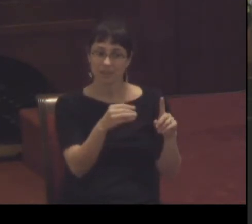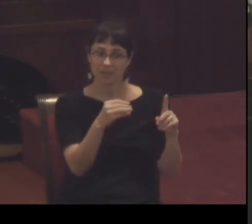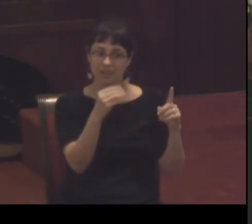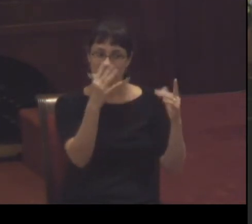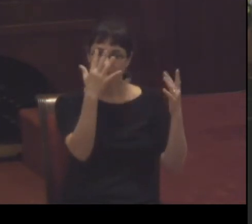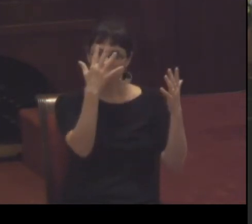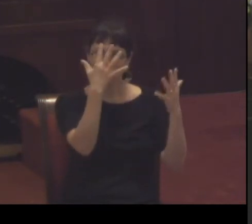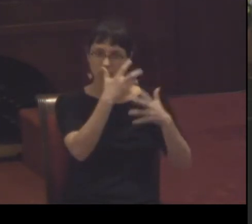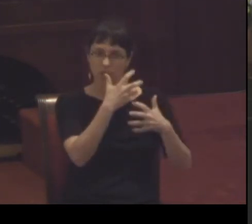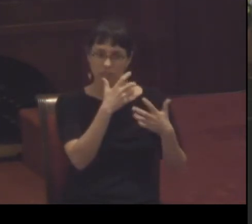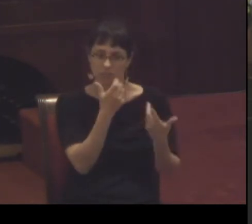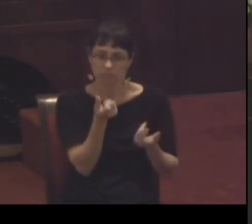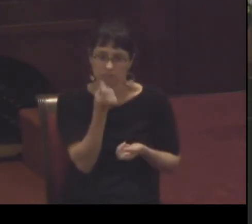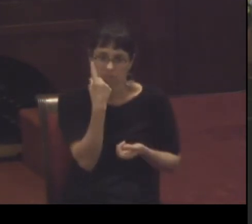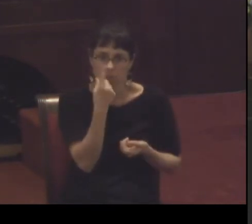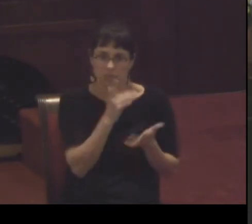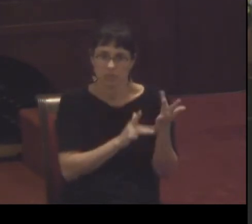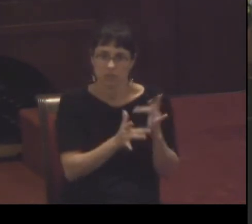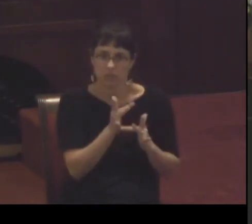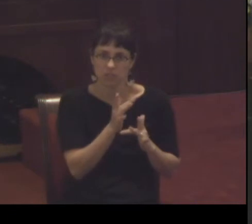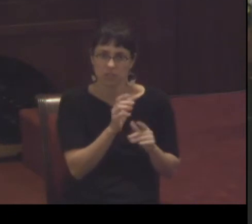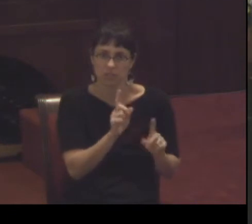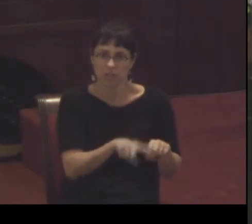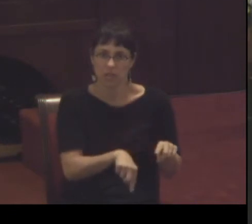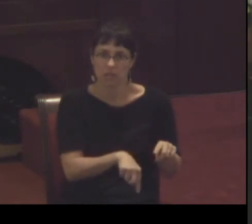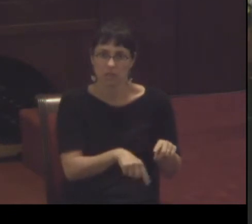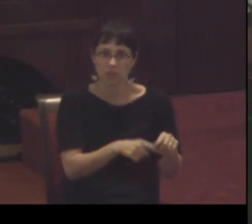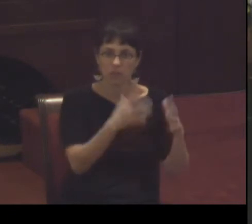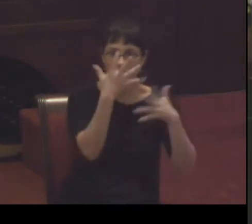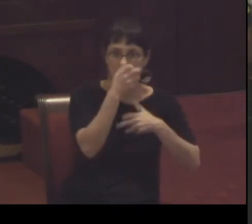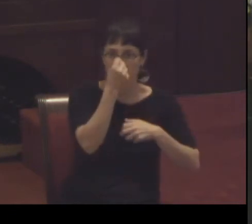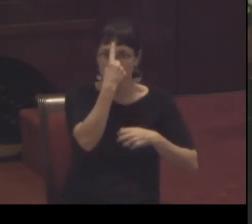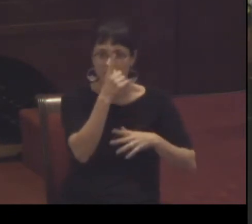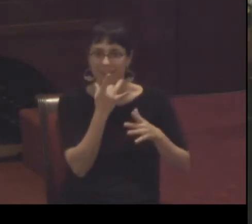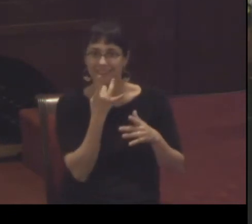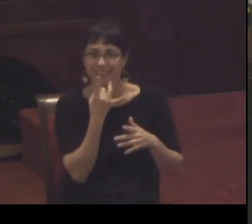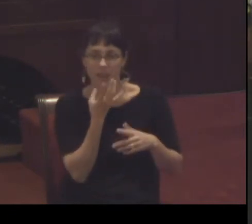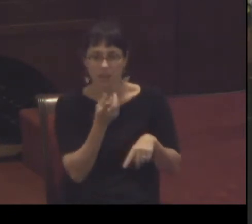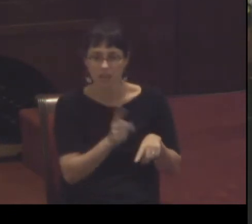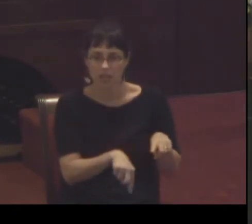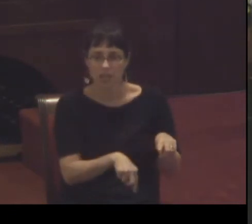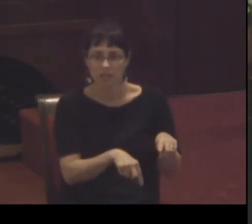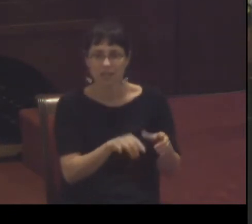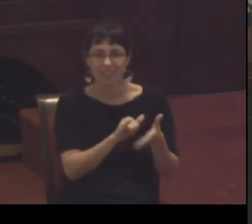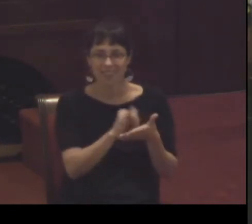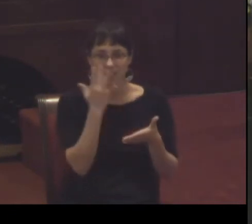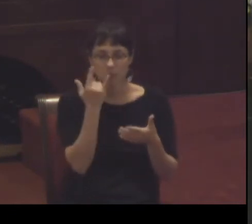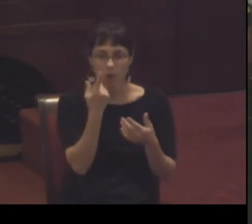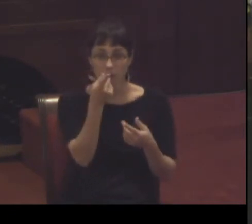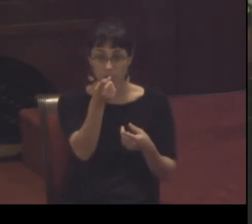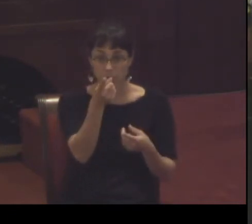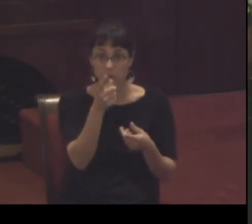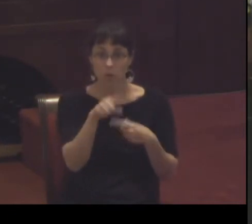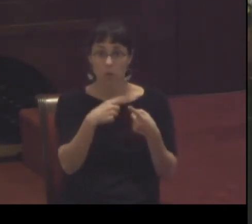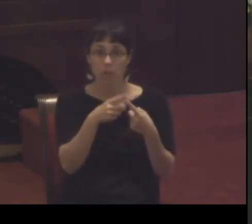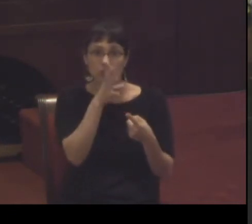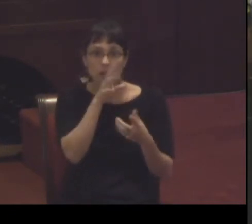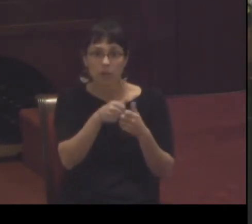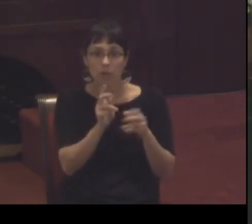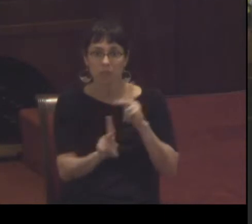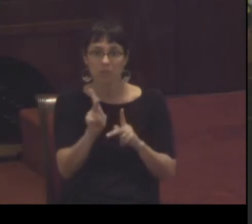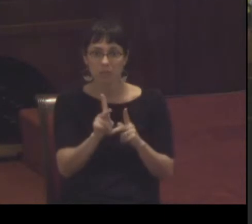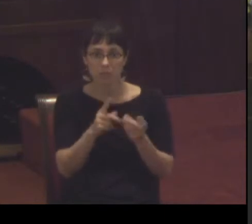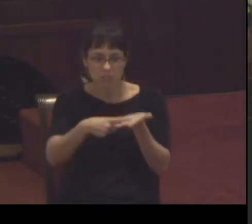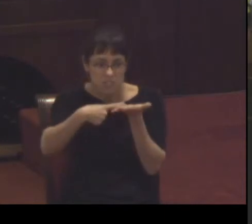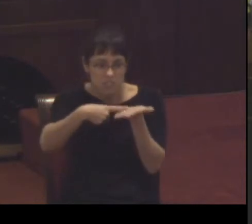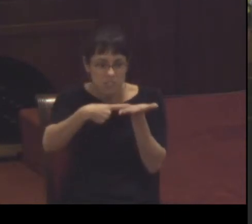comprehend Jesus that's why you can't argue people to come to Jesus there's never